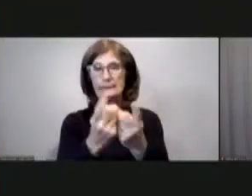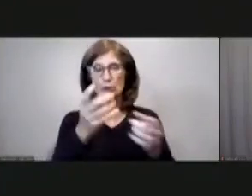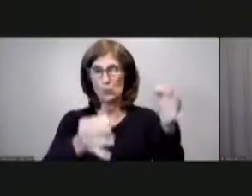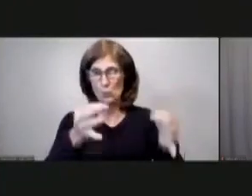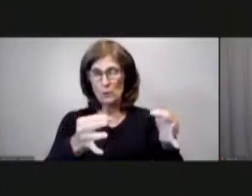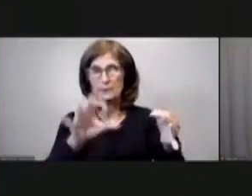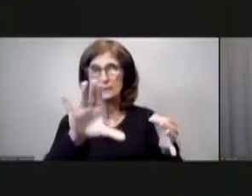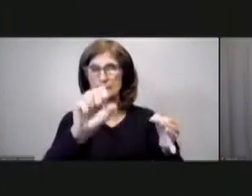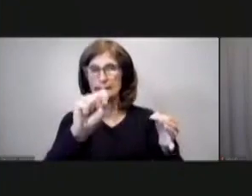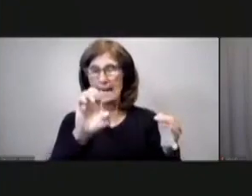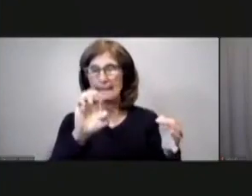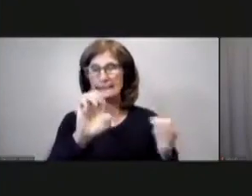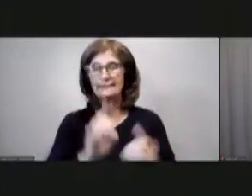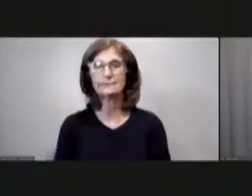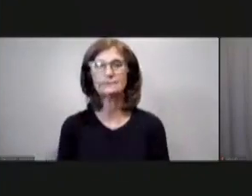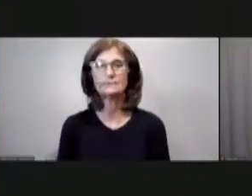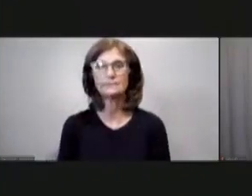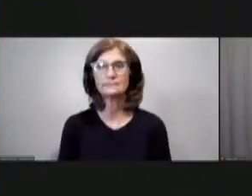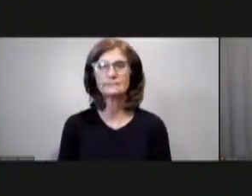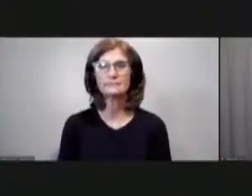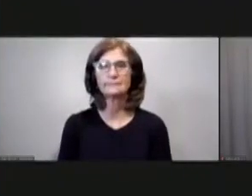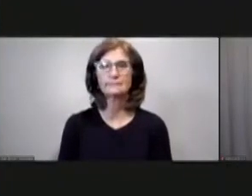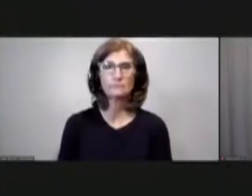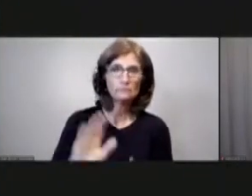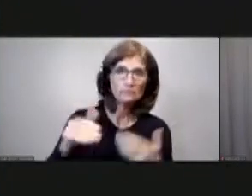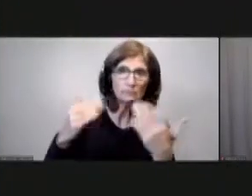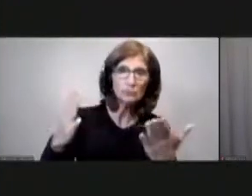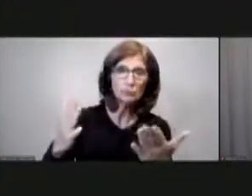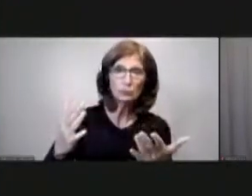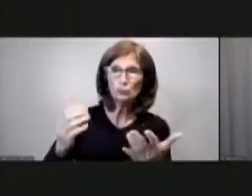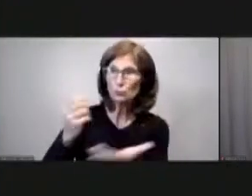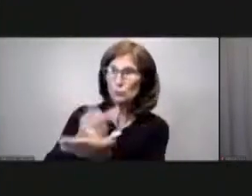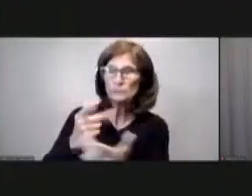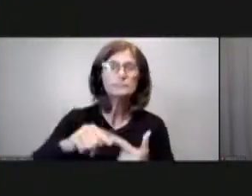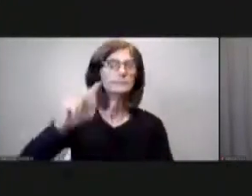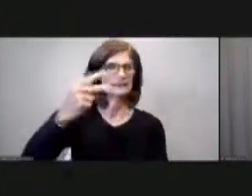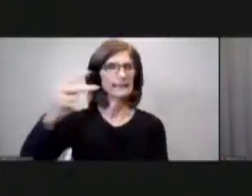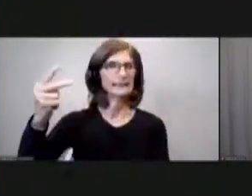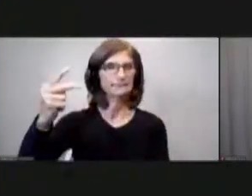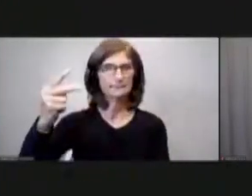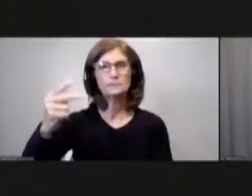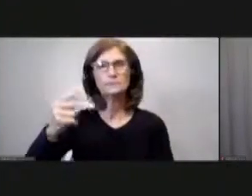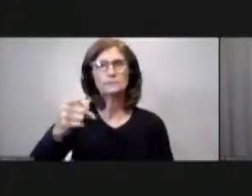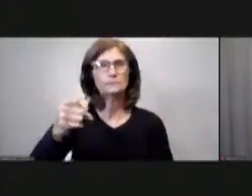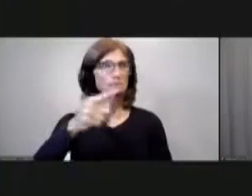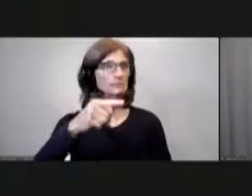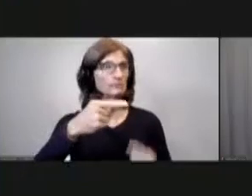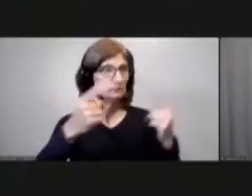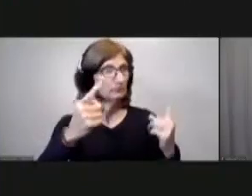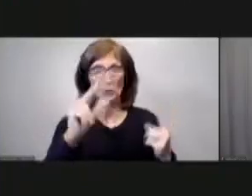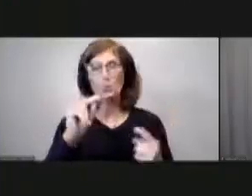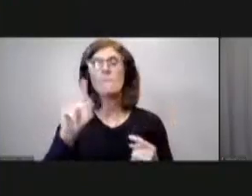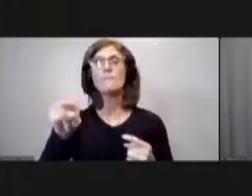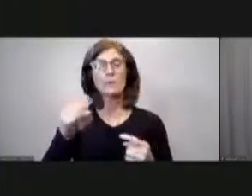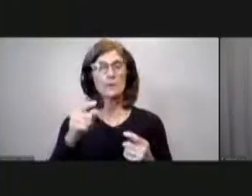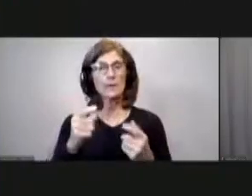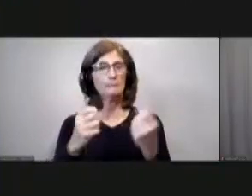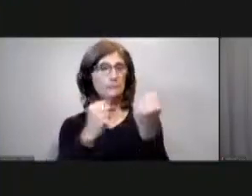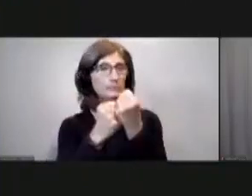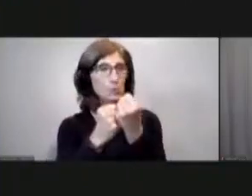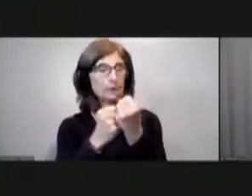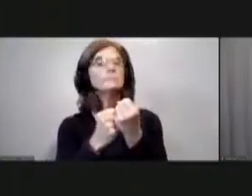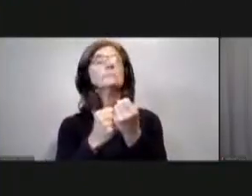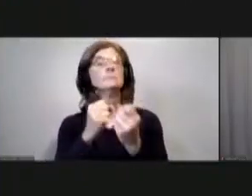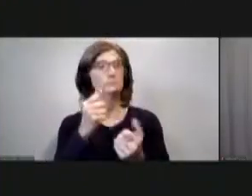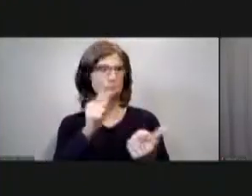united western district of pennsylvania motion to approve second session seeing none all those in favor say aye aye